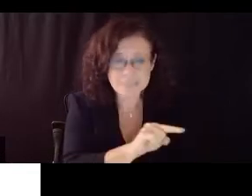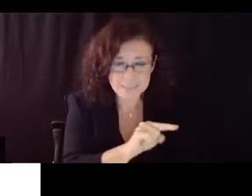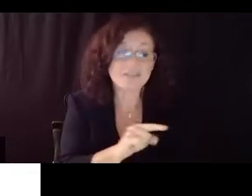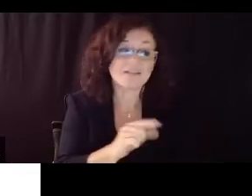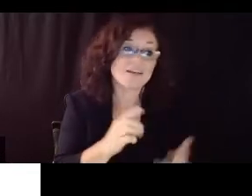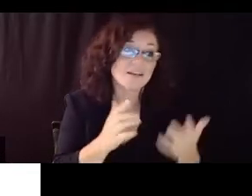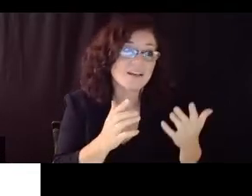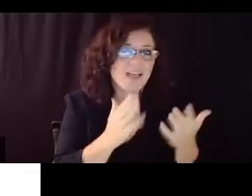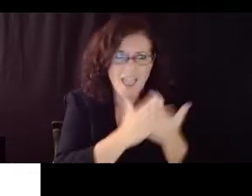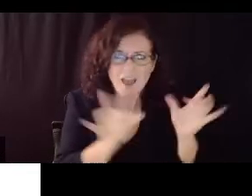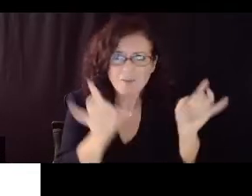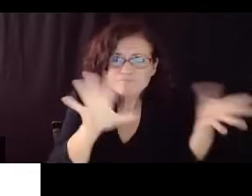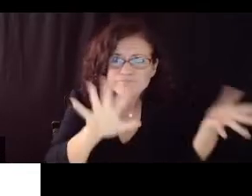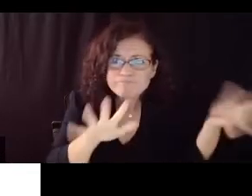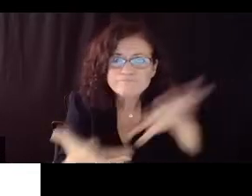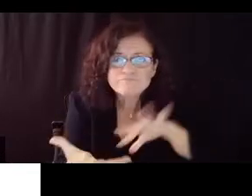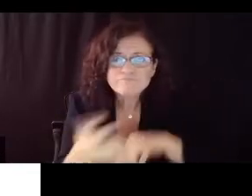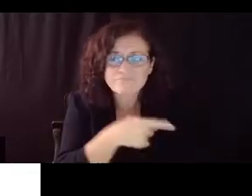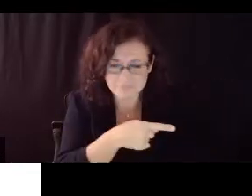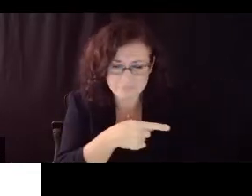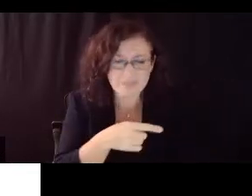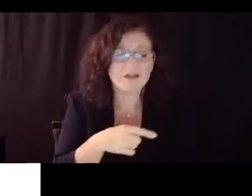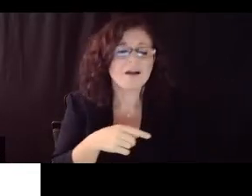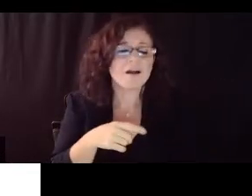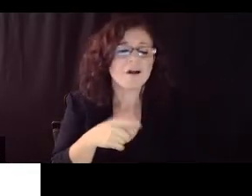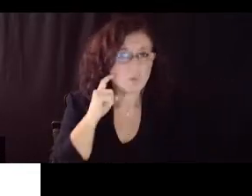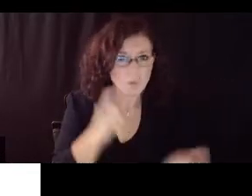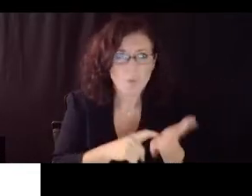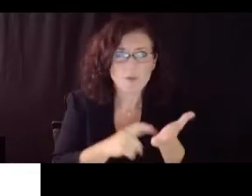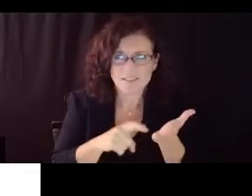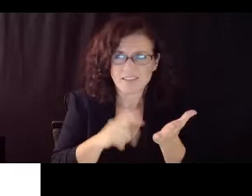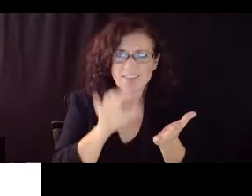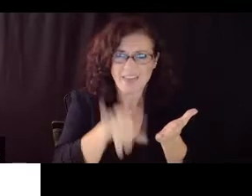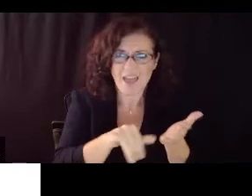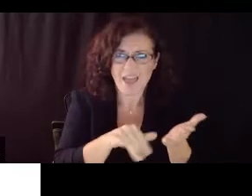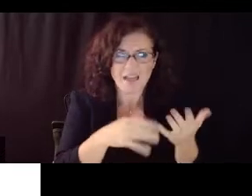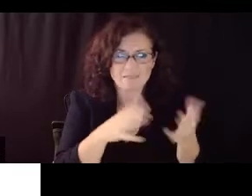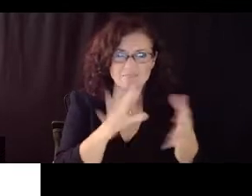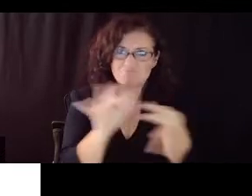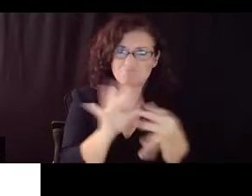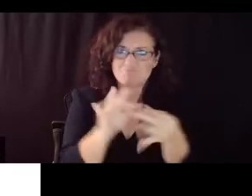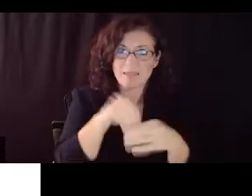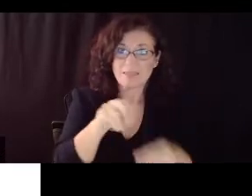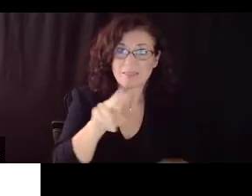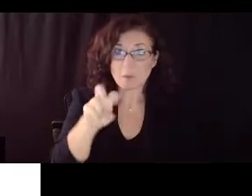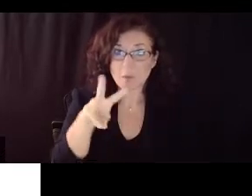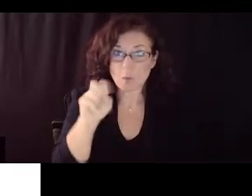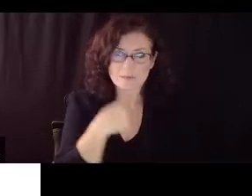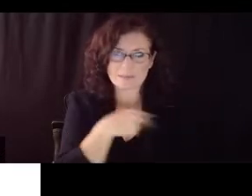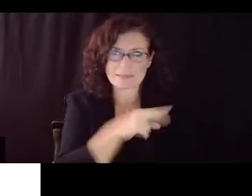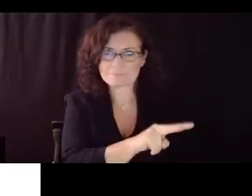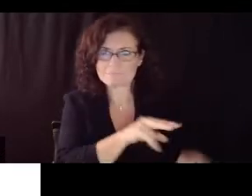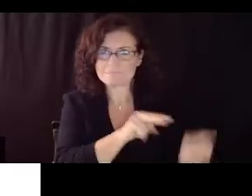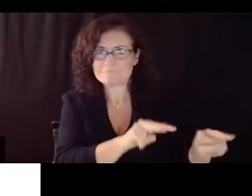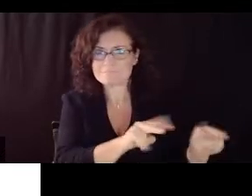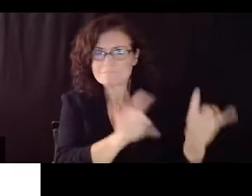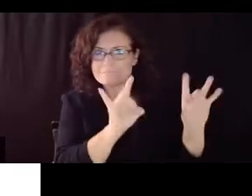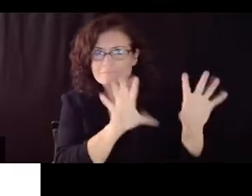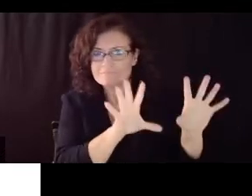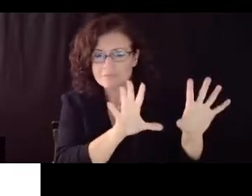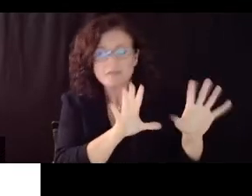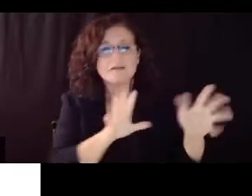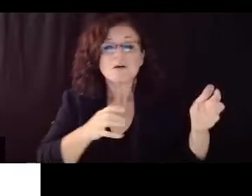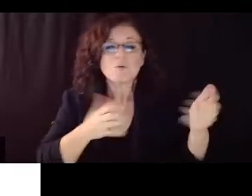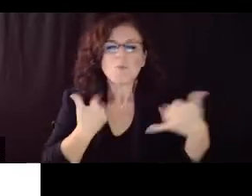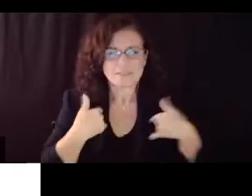somewhat catastrophic we're hearing in of course the media that doesn't necessarily mean that several weeks from now we're heading to that place we are a